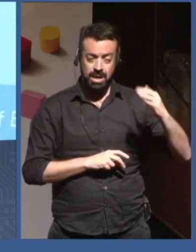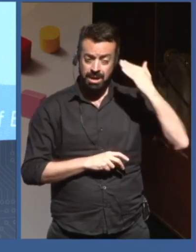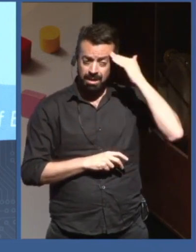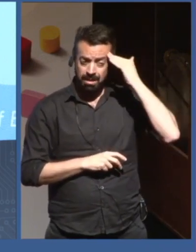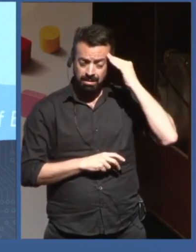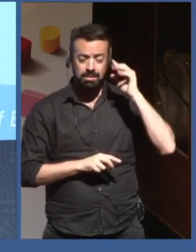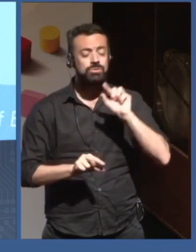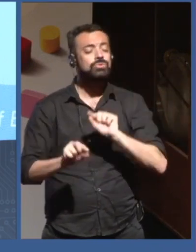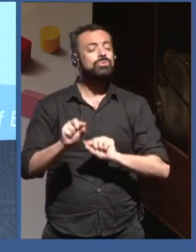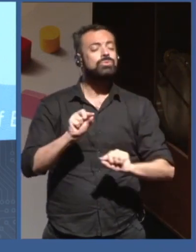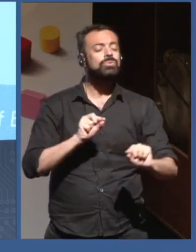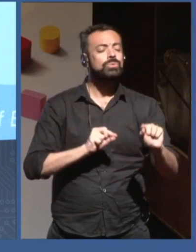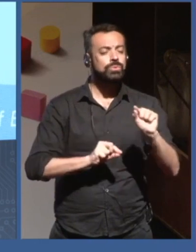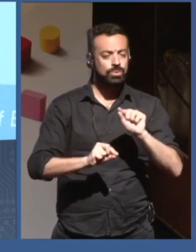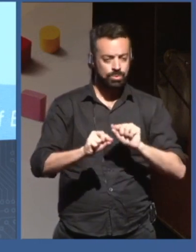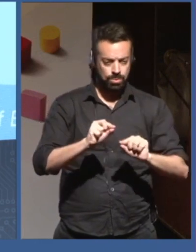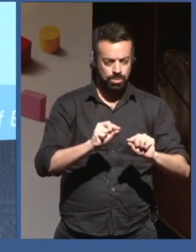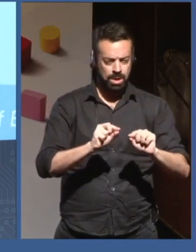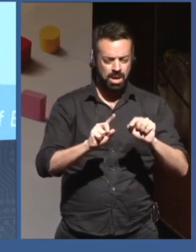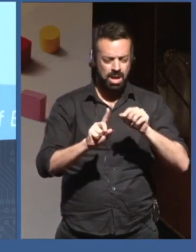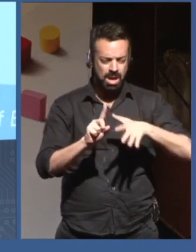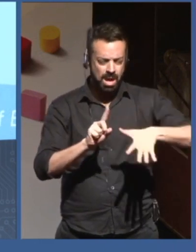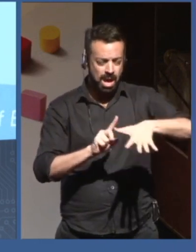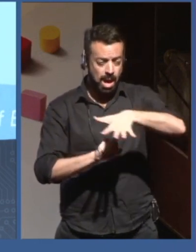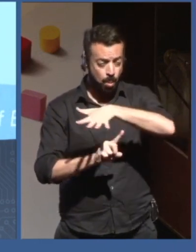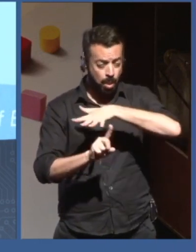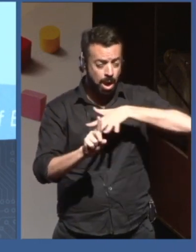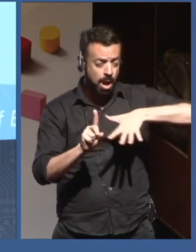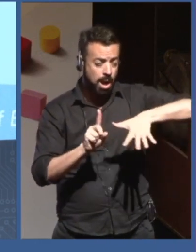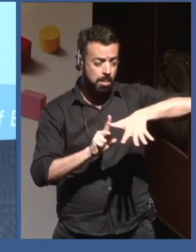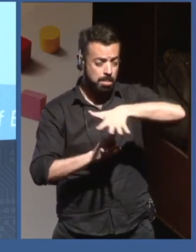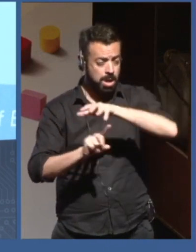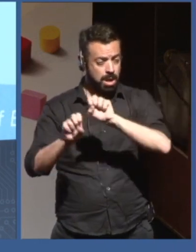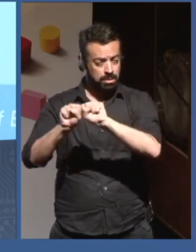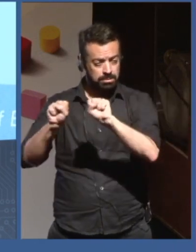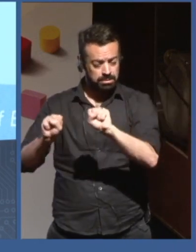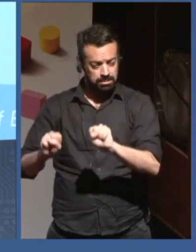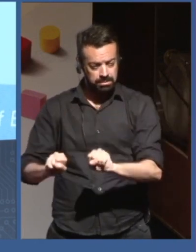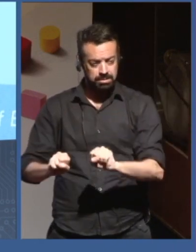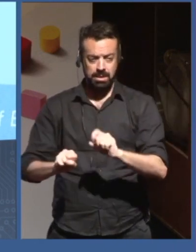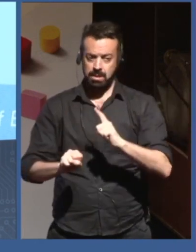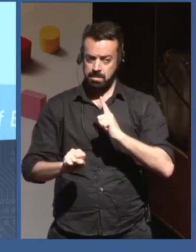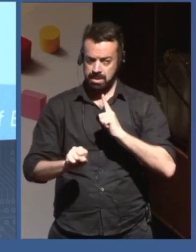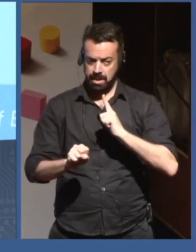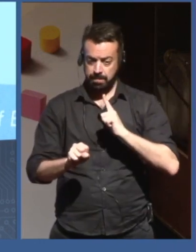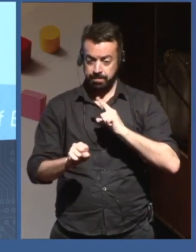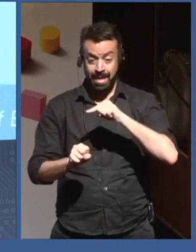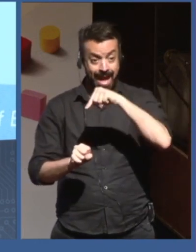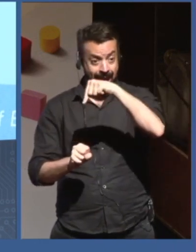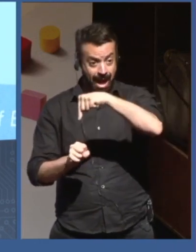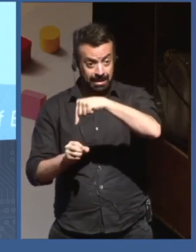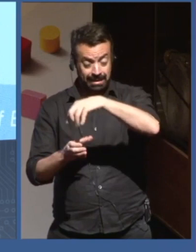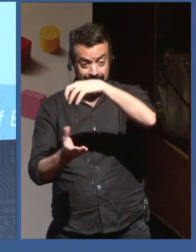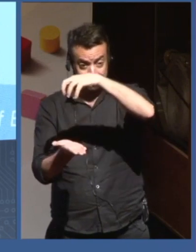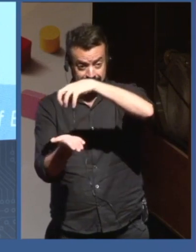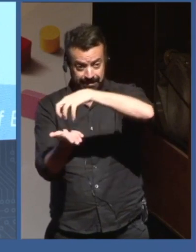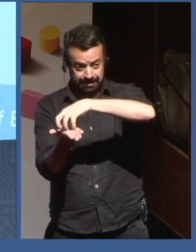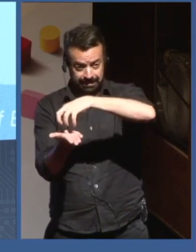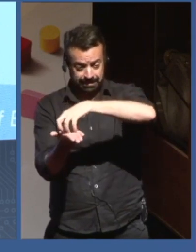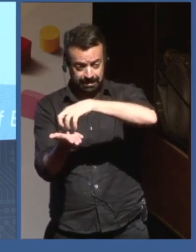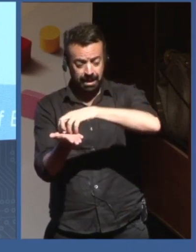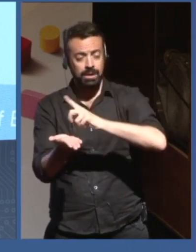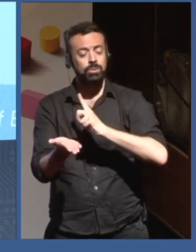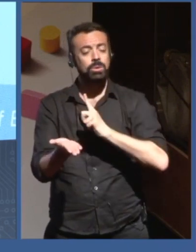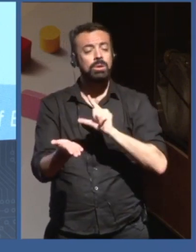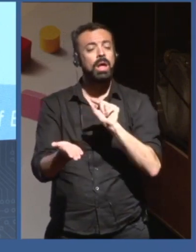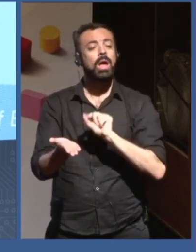open data is a phenomenon, it's an ecosystem. And so at the center of this ecosystem, you have the crumbs, so those digital crumbs that